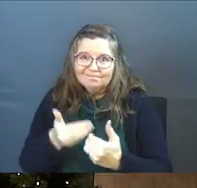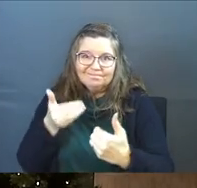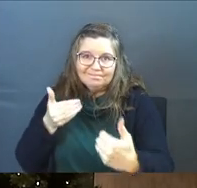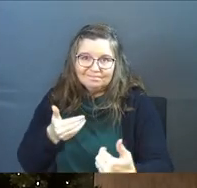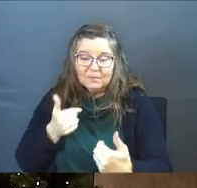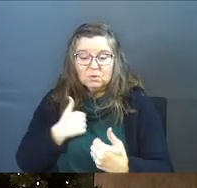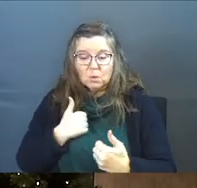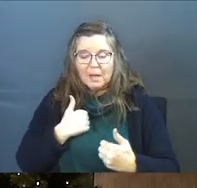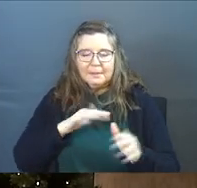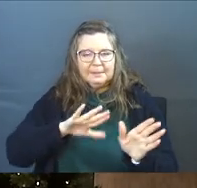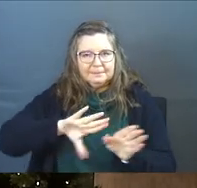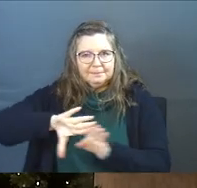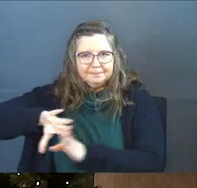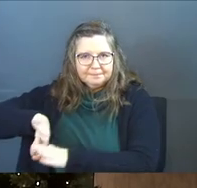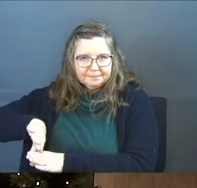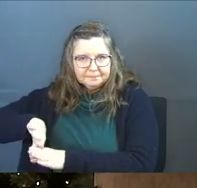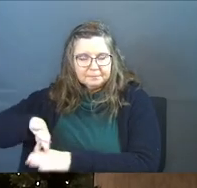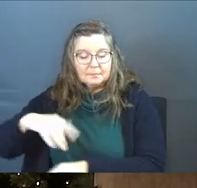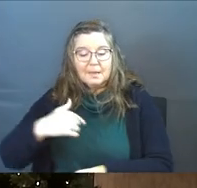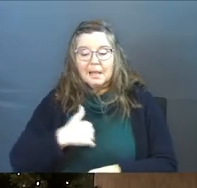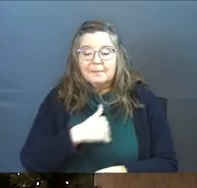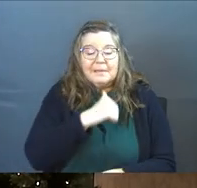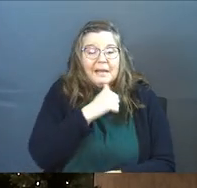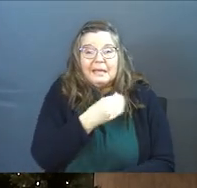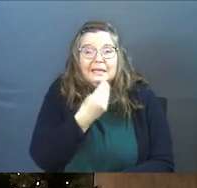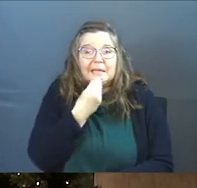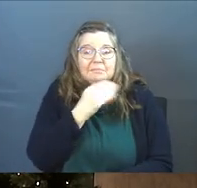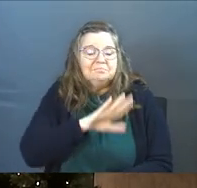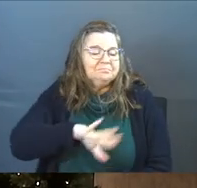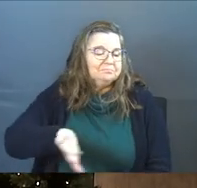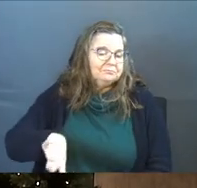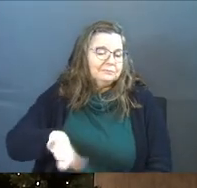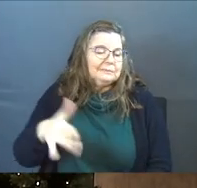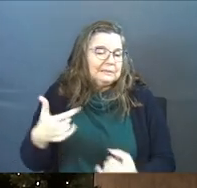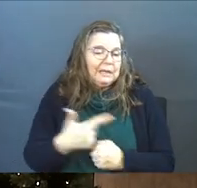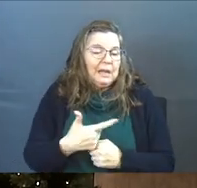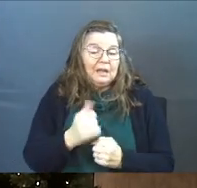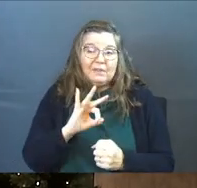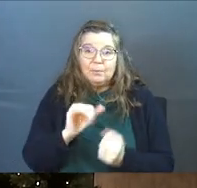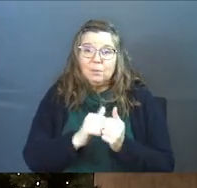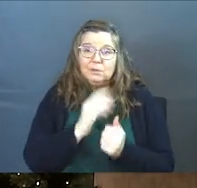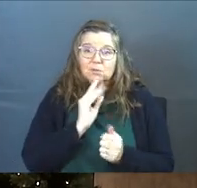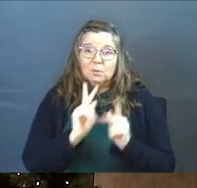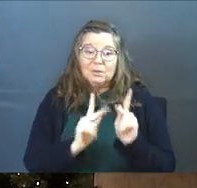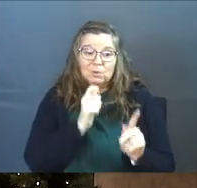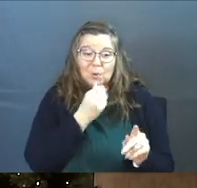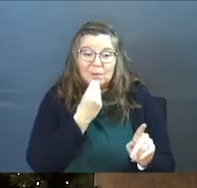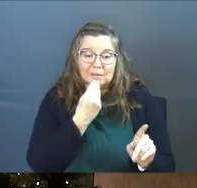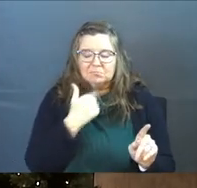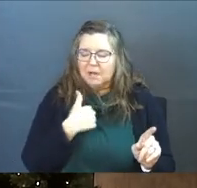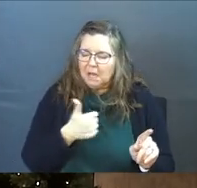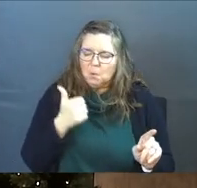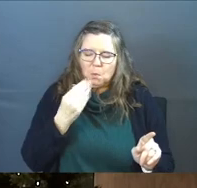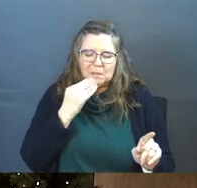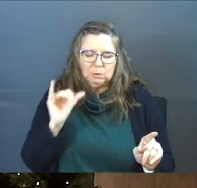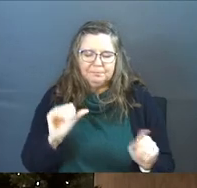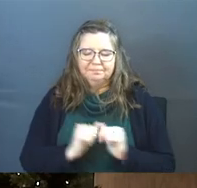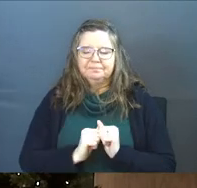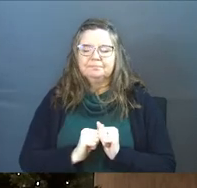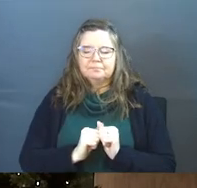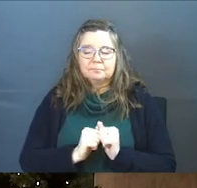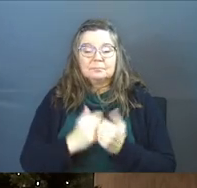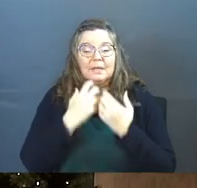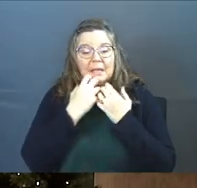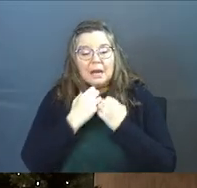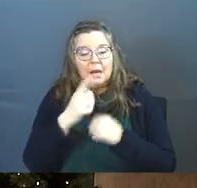So I'm going to sidestep that issue and I'm just not eating bacon today is what he says. I'm just not going to eat bacon today because I